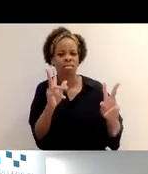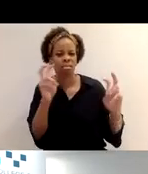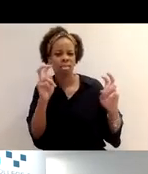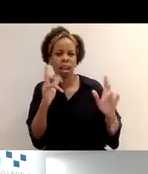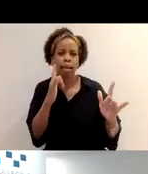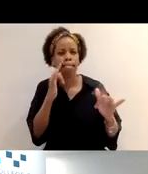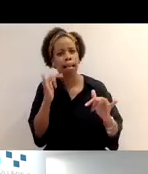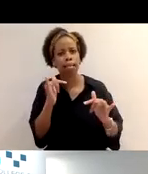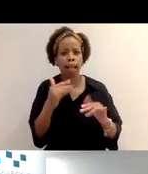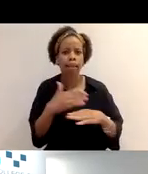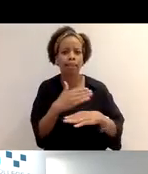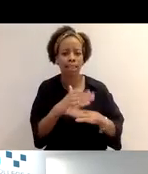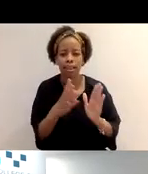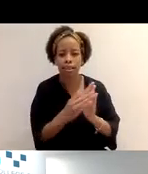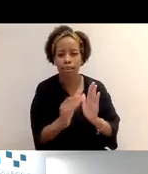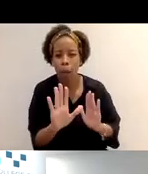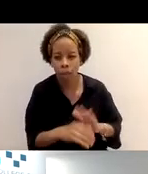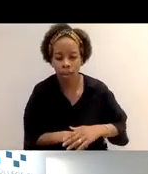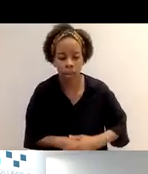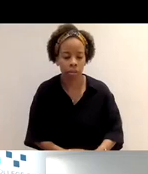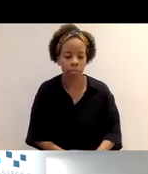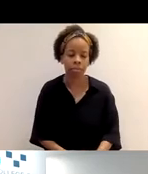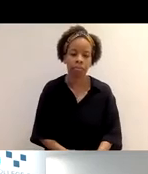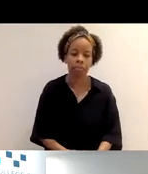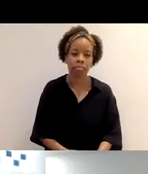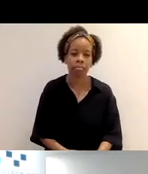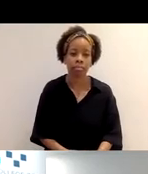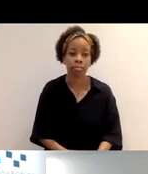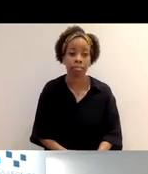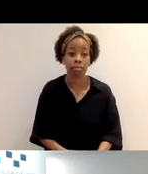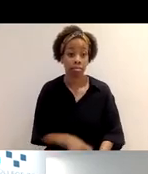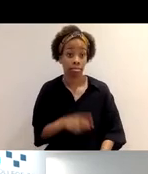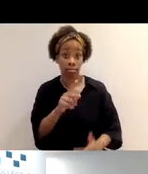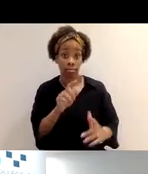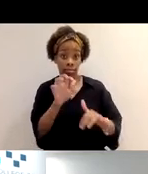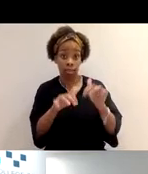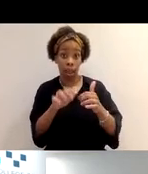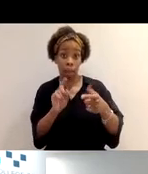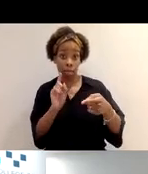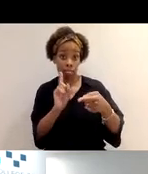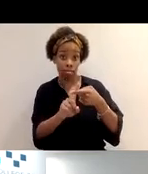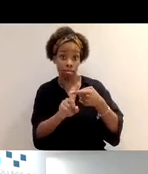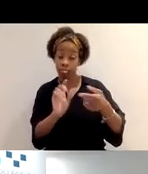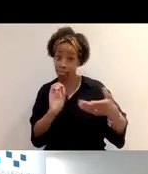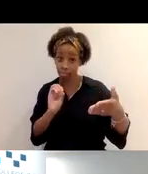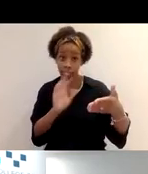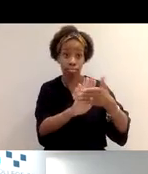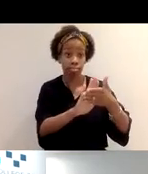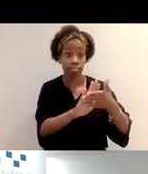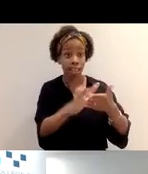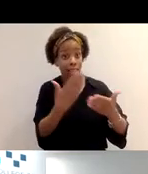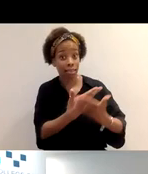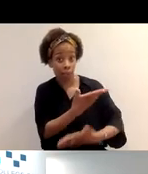as a test. But all you need to do is add that in and it will then save it just here